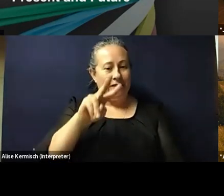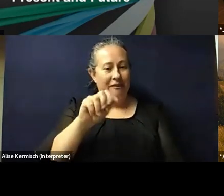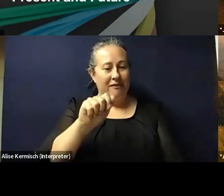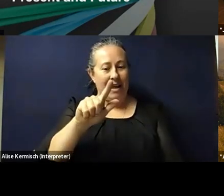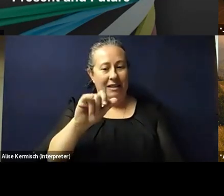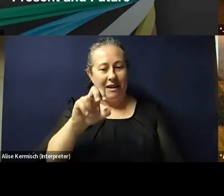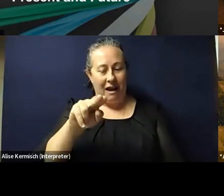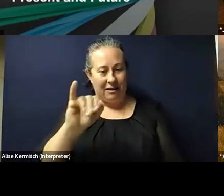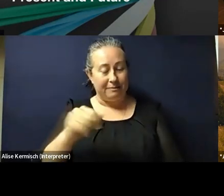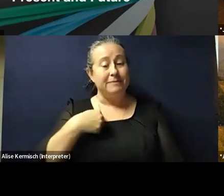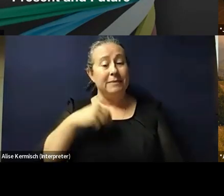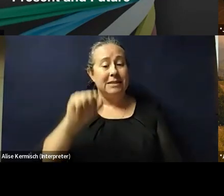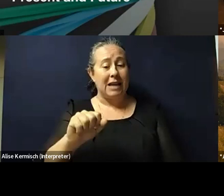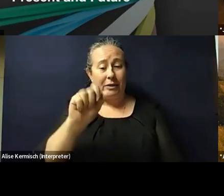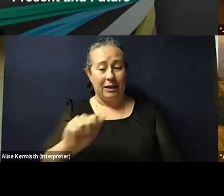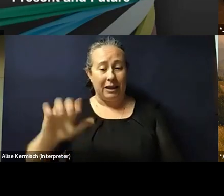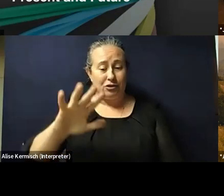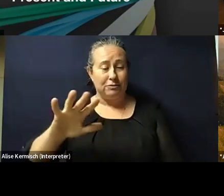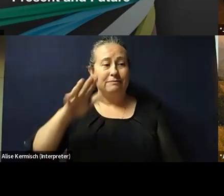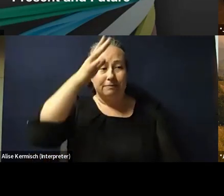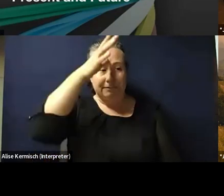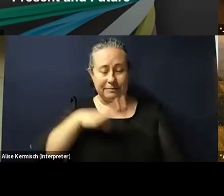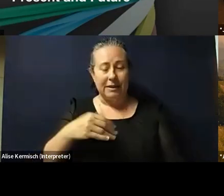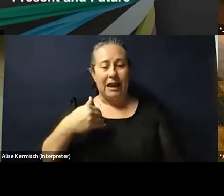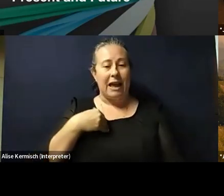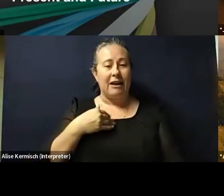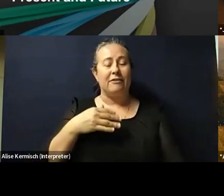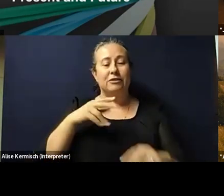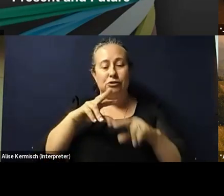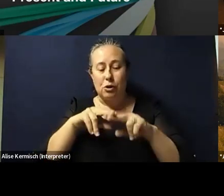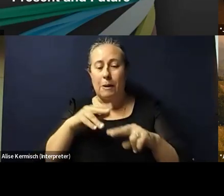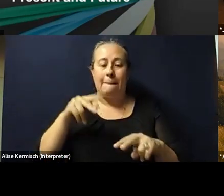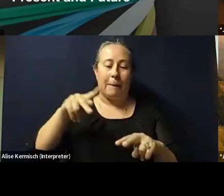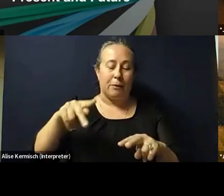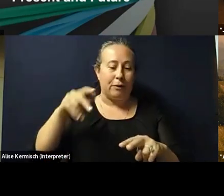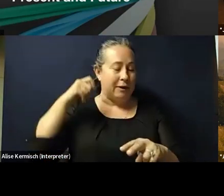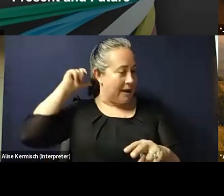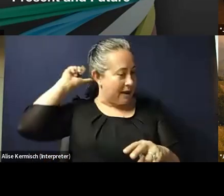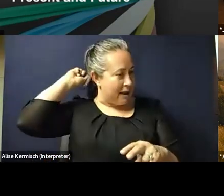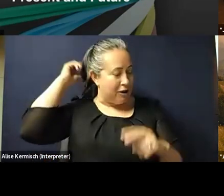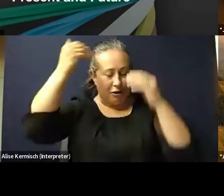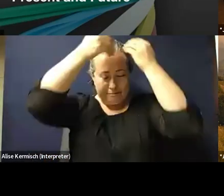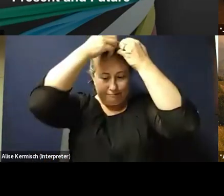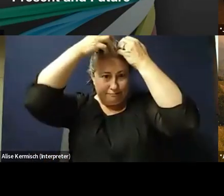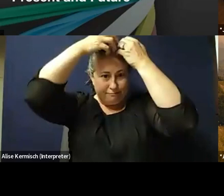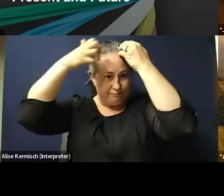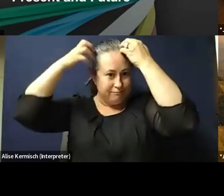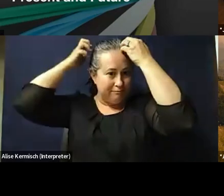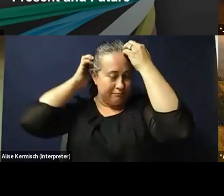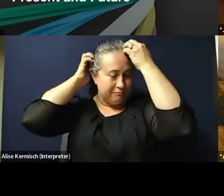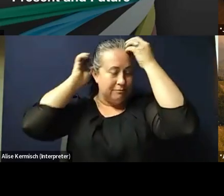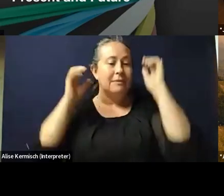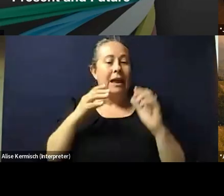I'm a South Asian man. I have salt and pepper hair parted to one side and I'm wearing